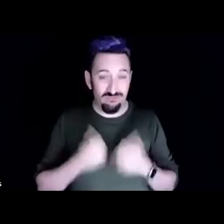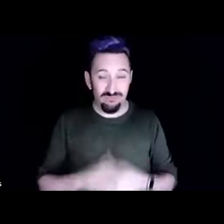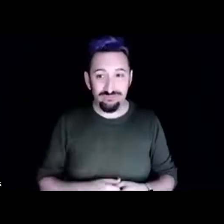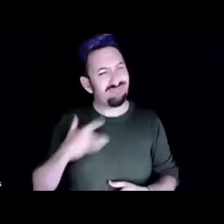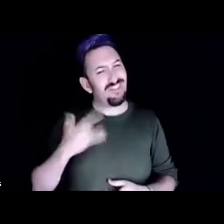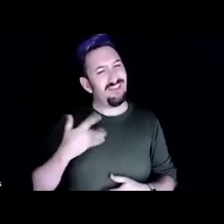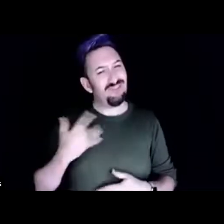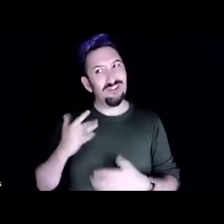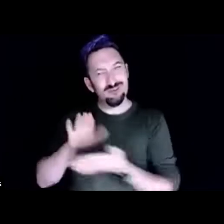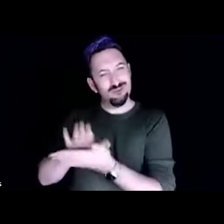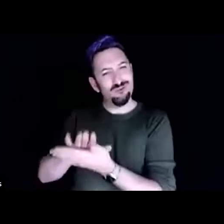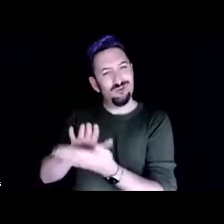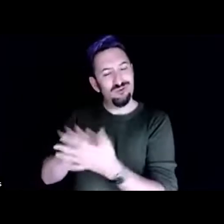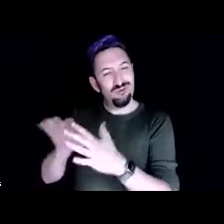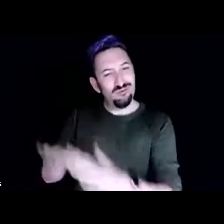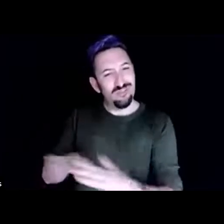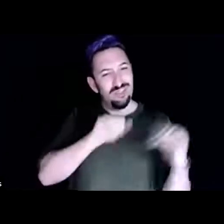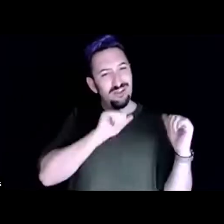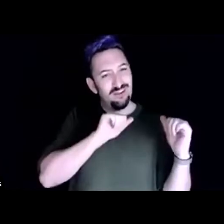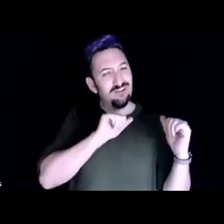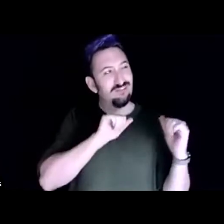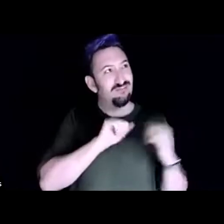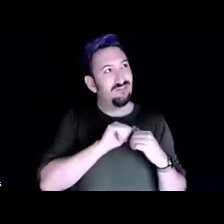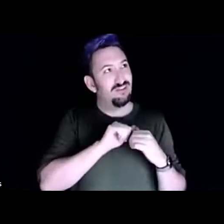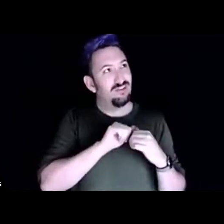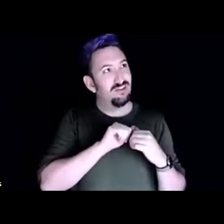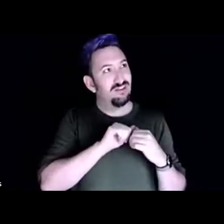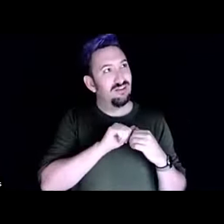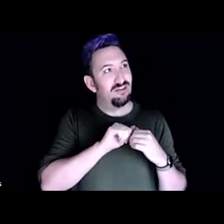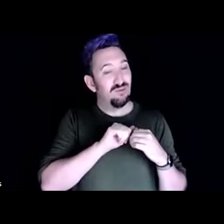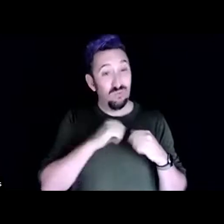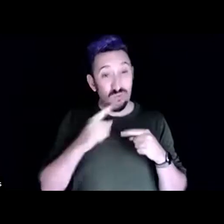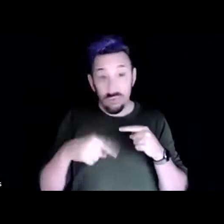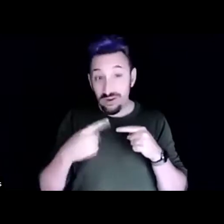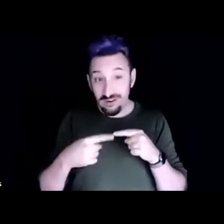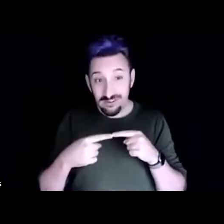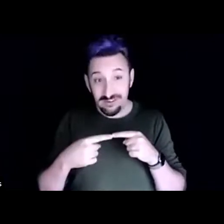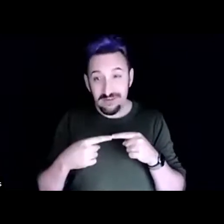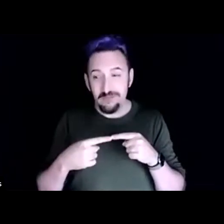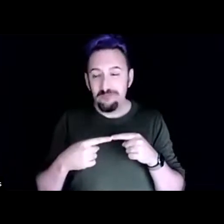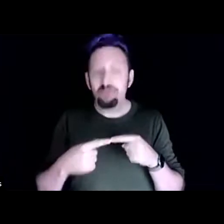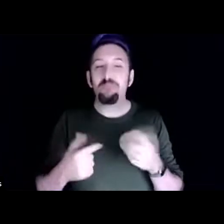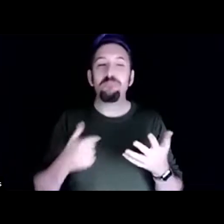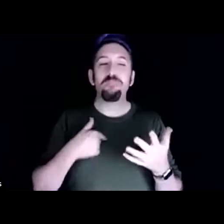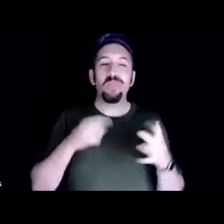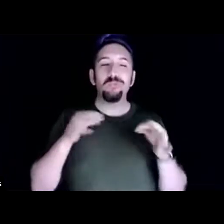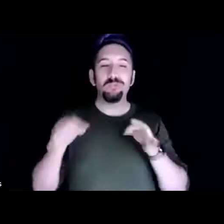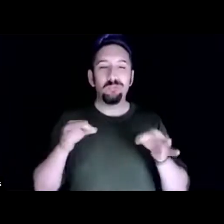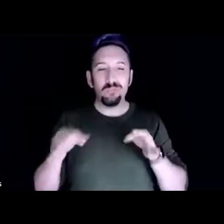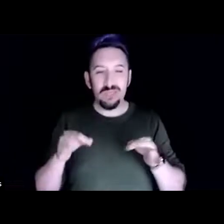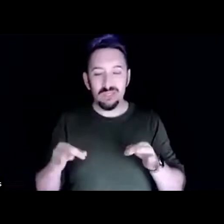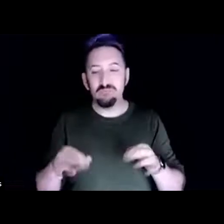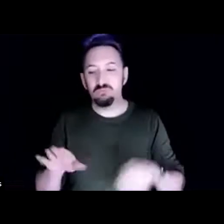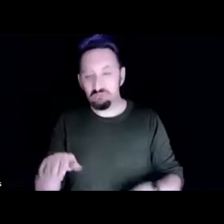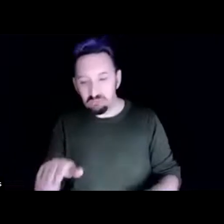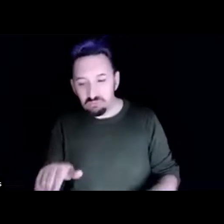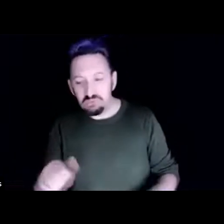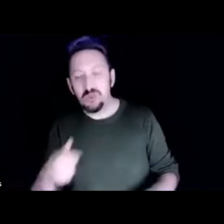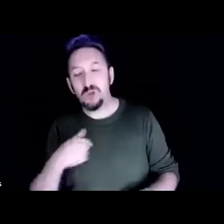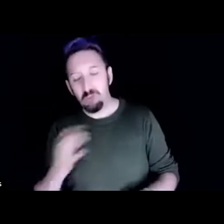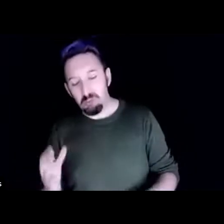the day that i was explaining to them that i was going back to philadelphia